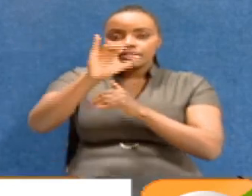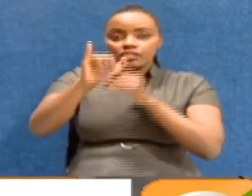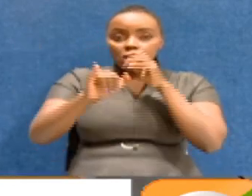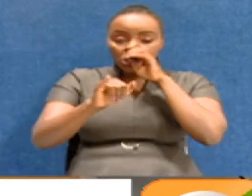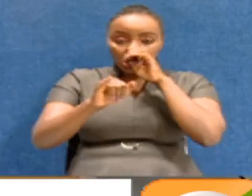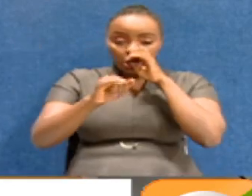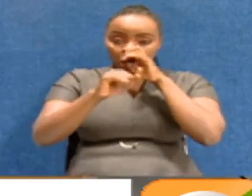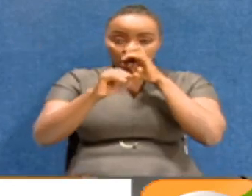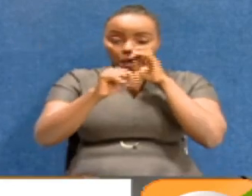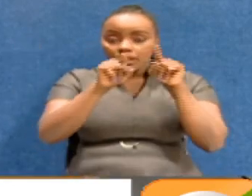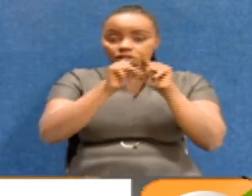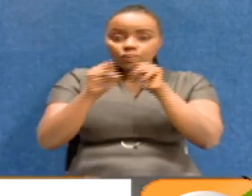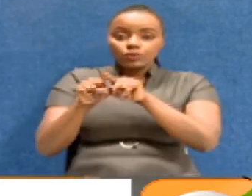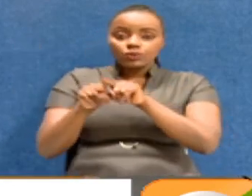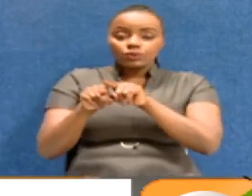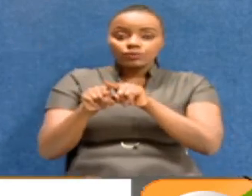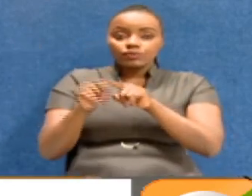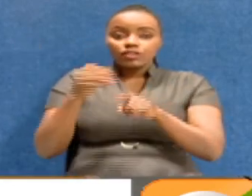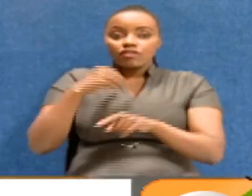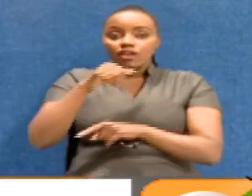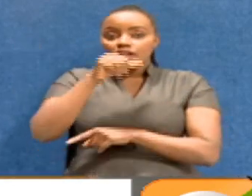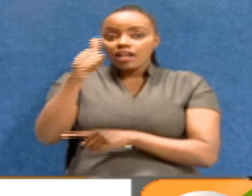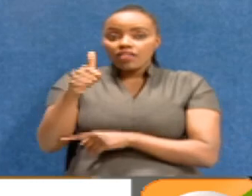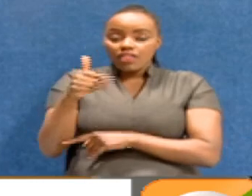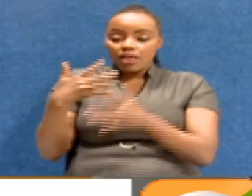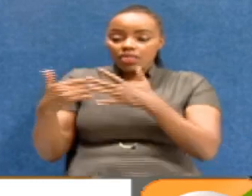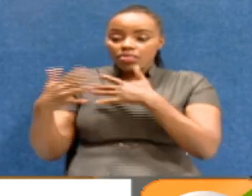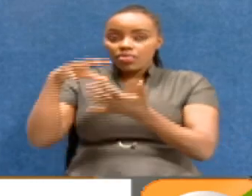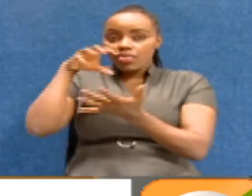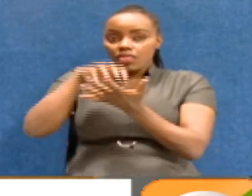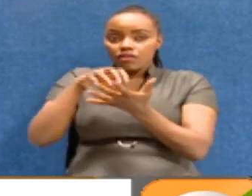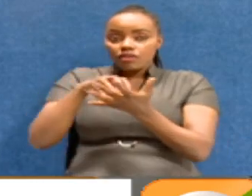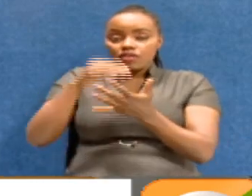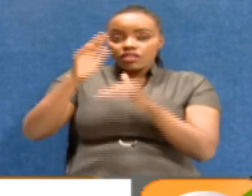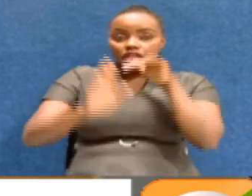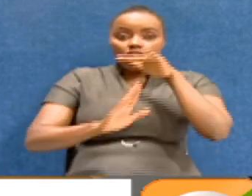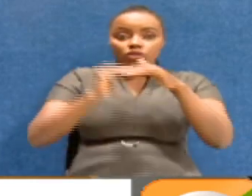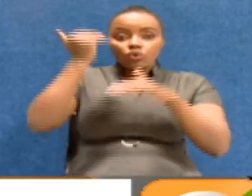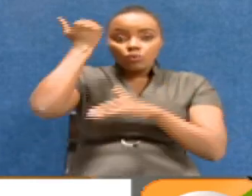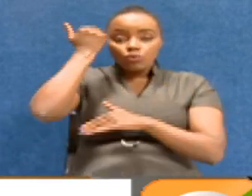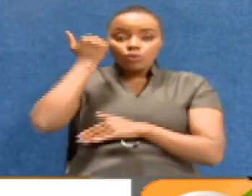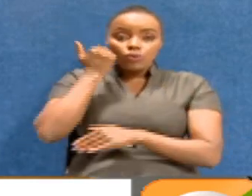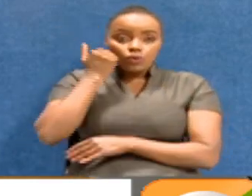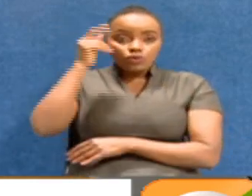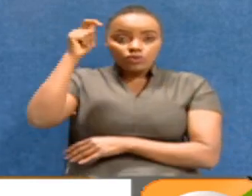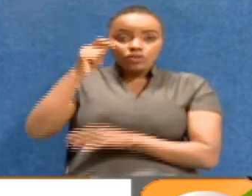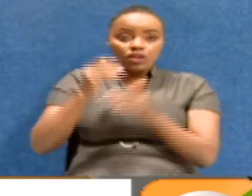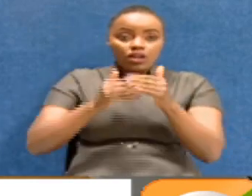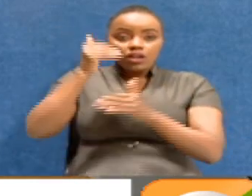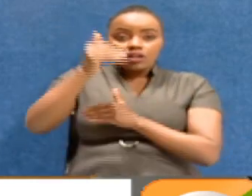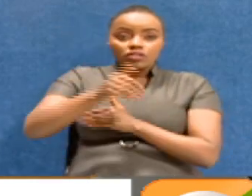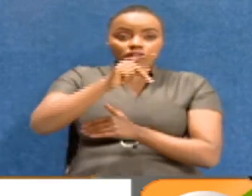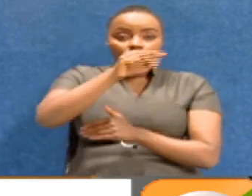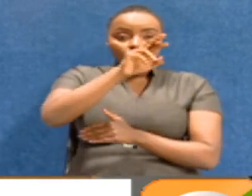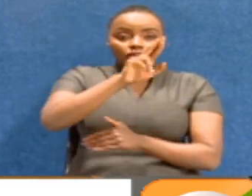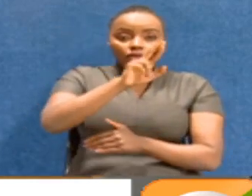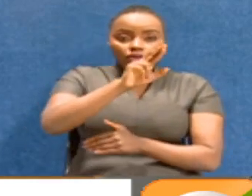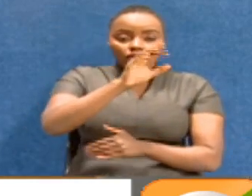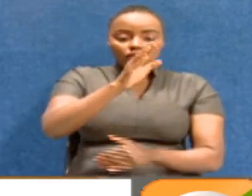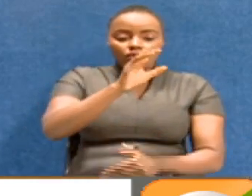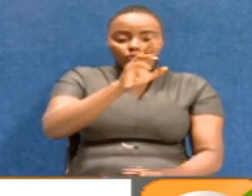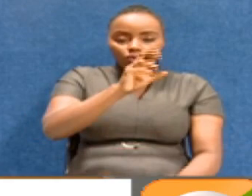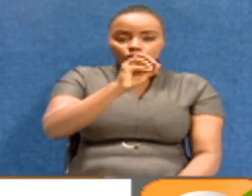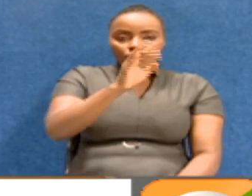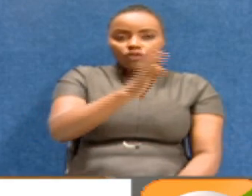Yeah. And also, there is another vacancy in the Supreme Court after Professor J.B.